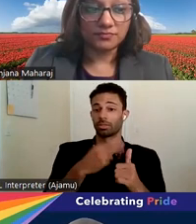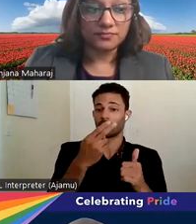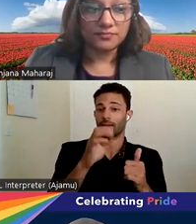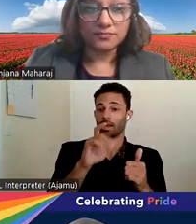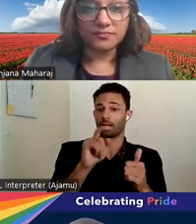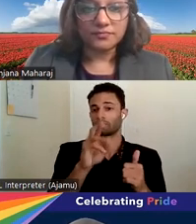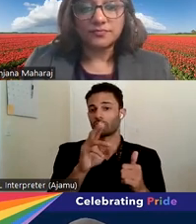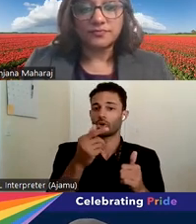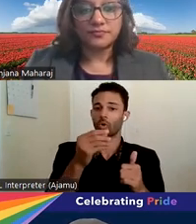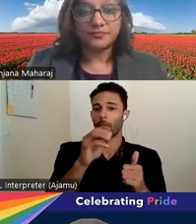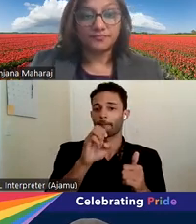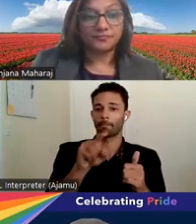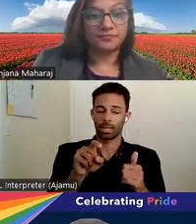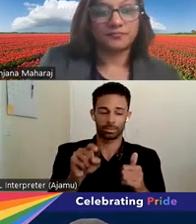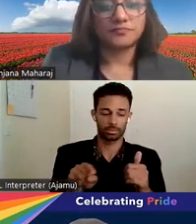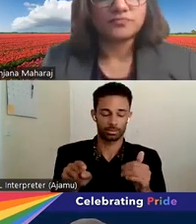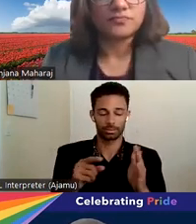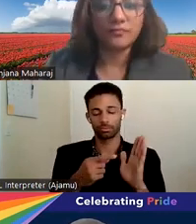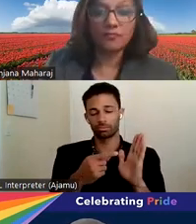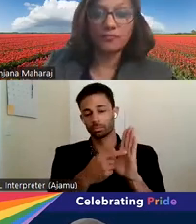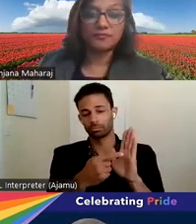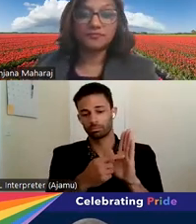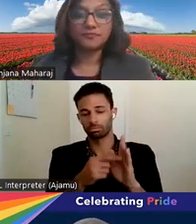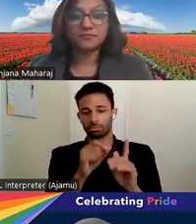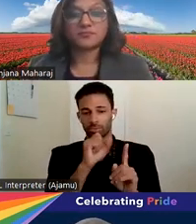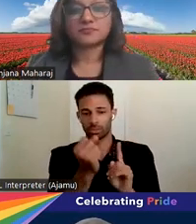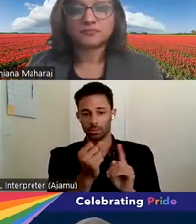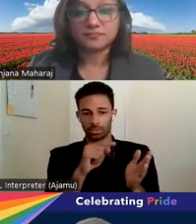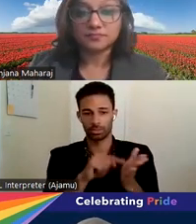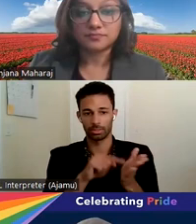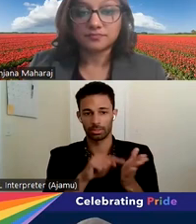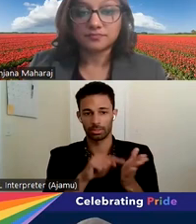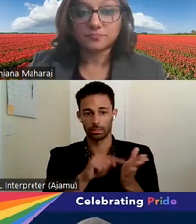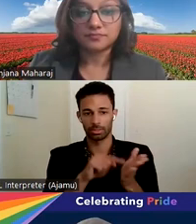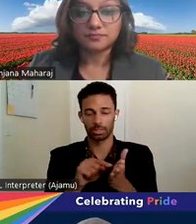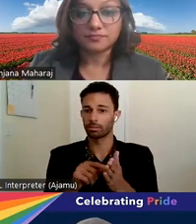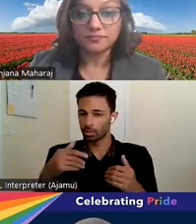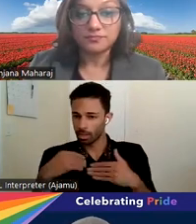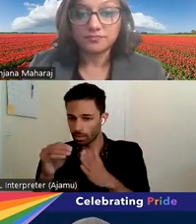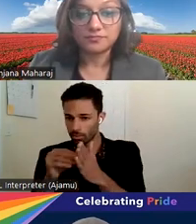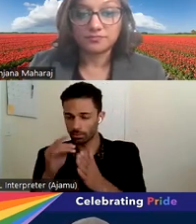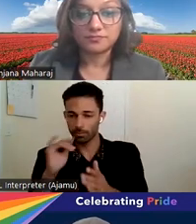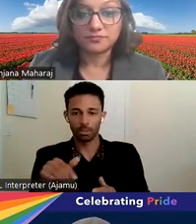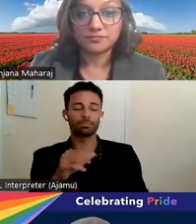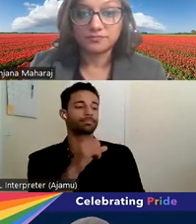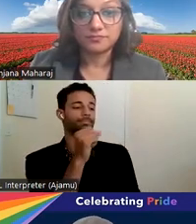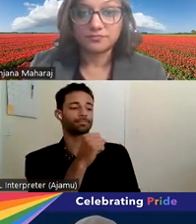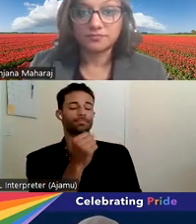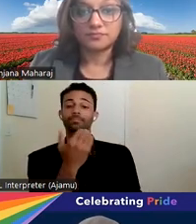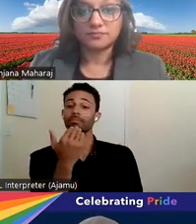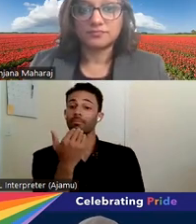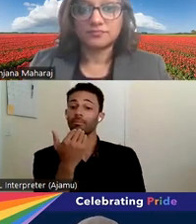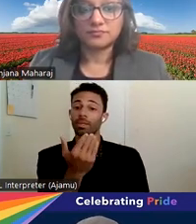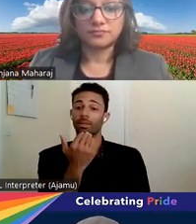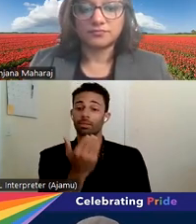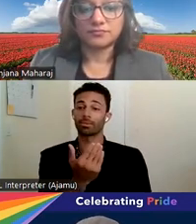And Sarah, I think you have the notes for that one first. Sure. Absolutely. I just want to thank you so much.